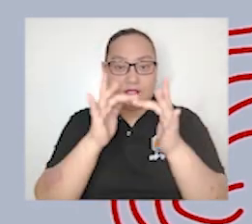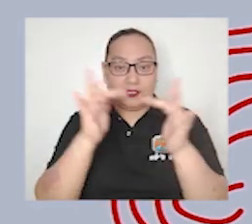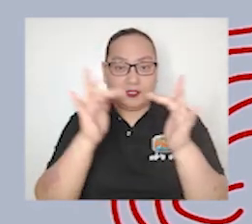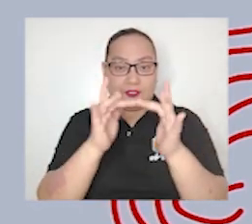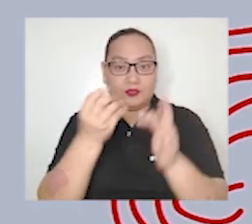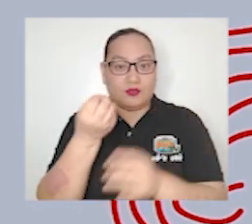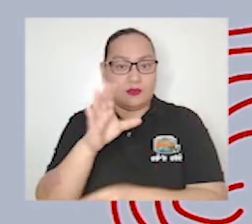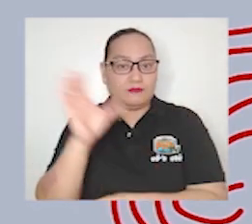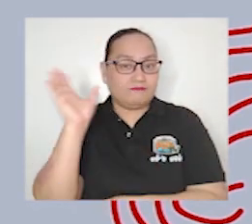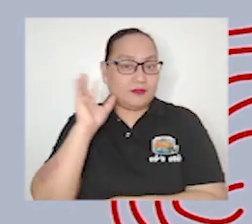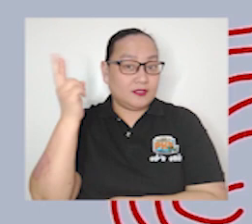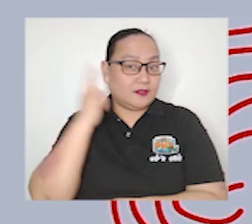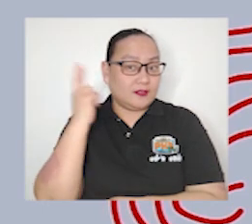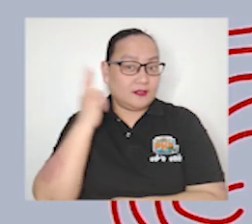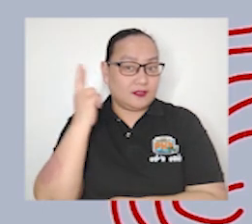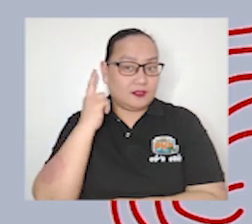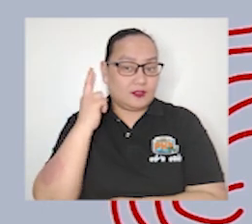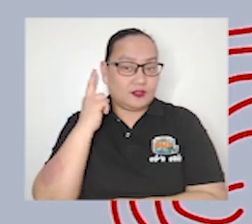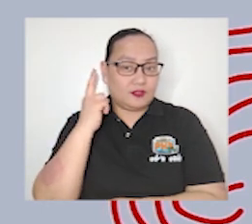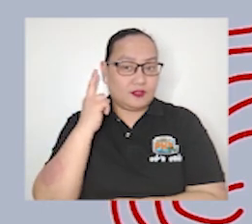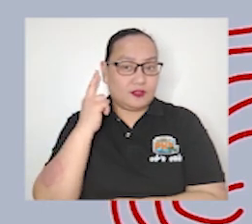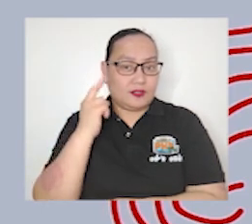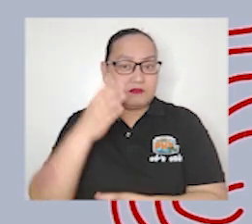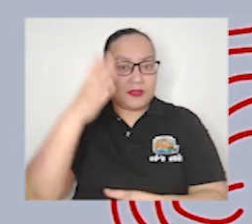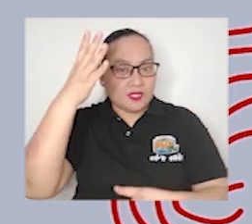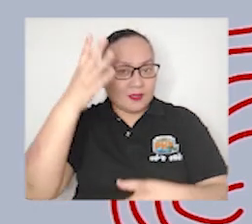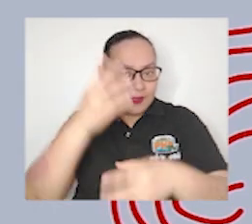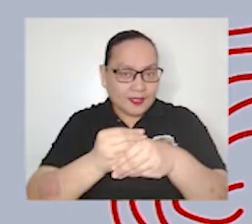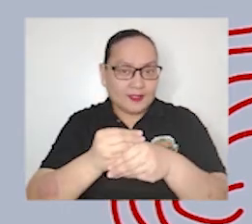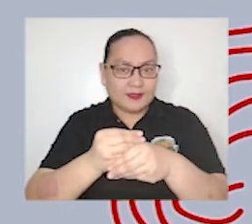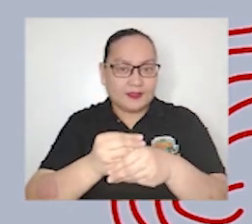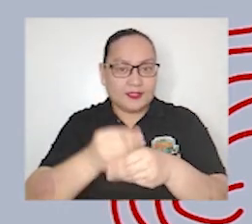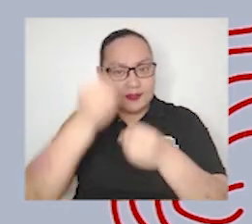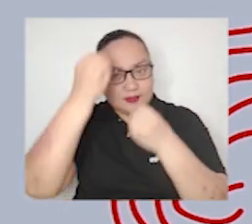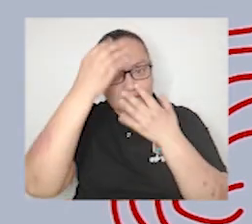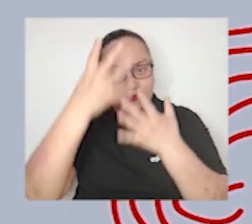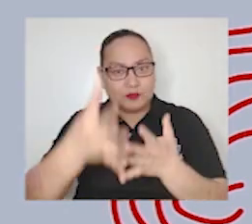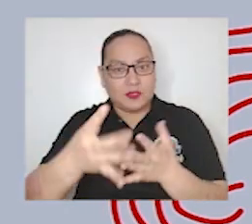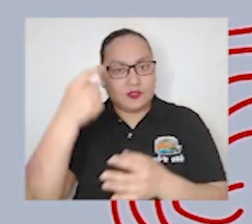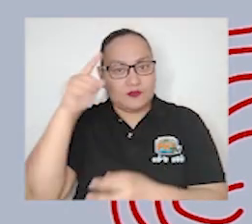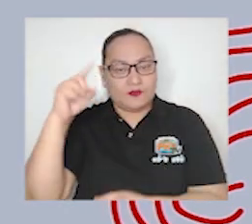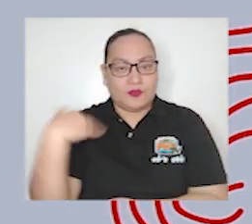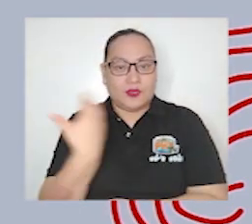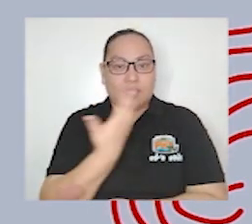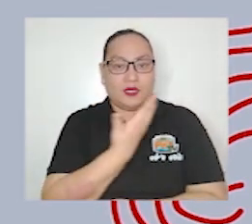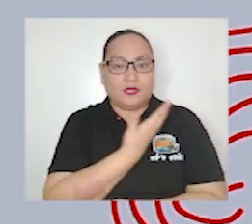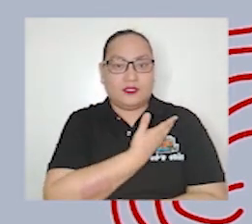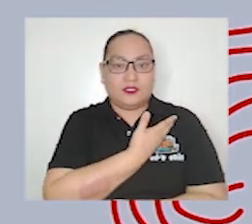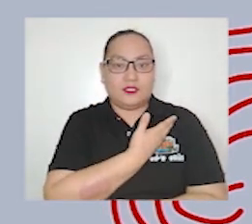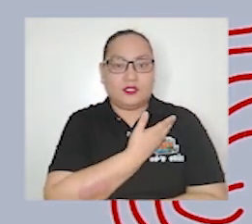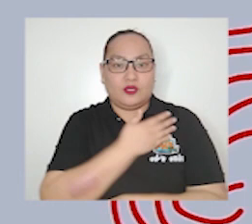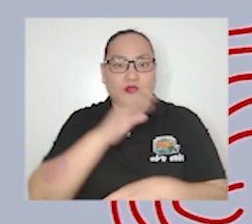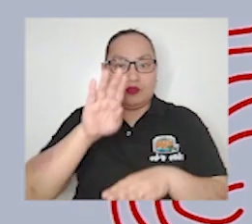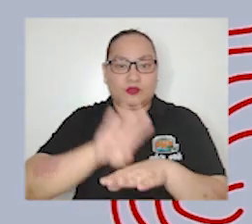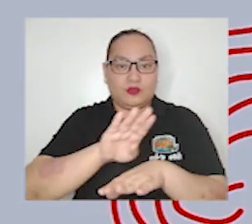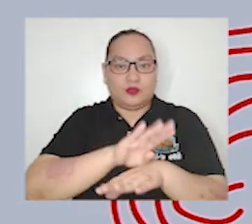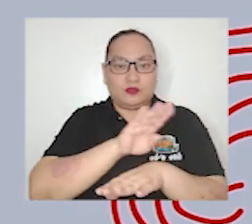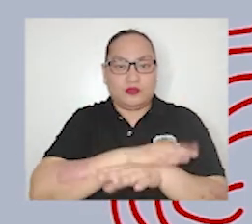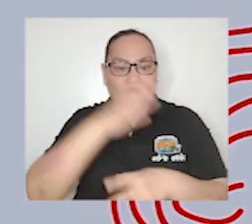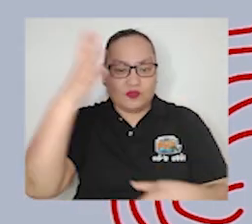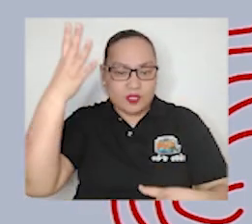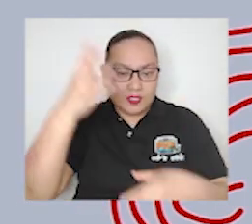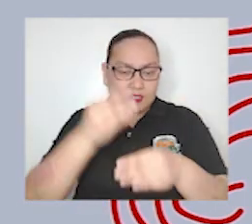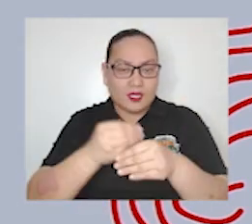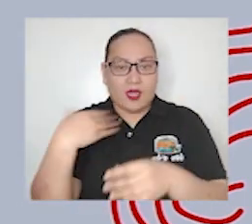or hear from the radio are added information for us to increase our knowledge about the